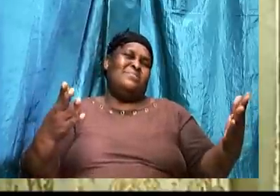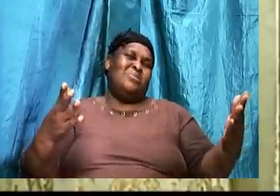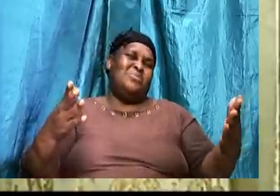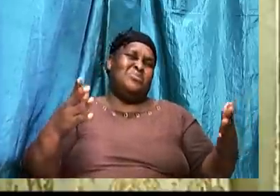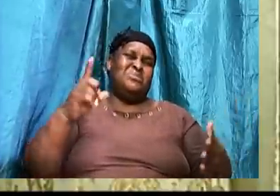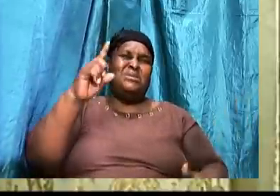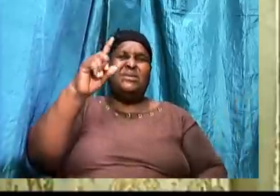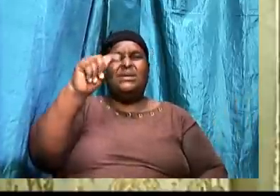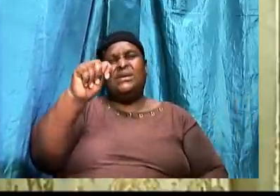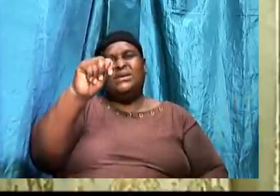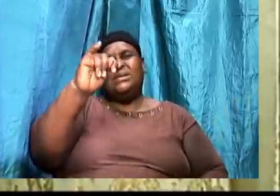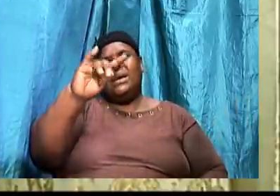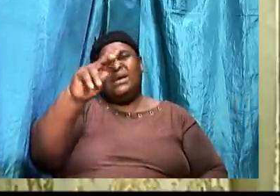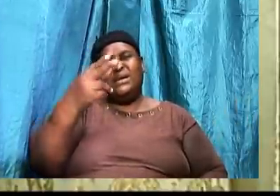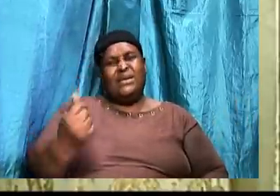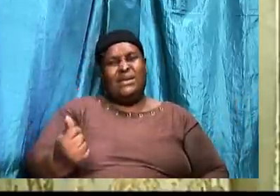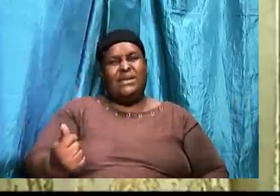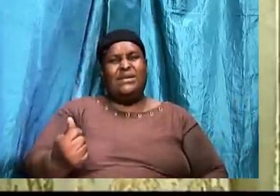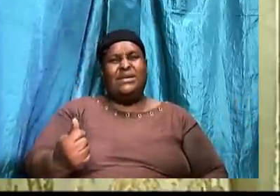Did God really say.